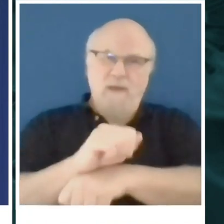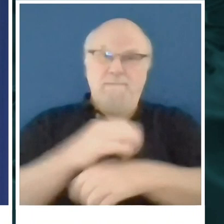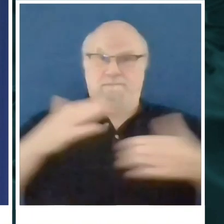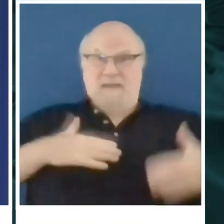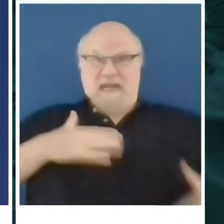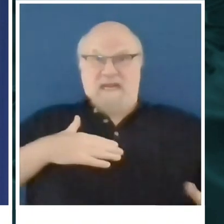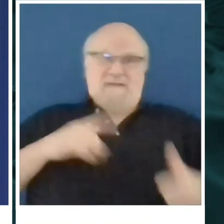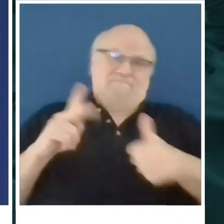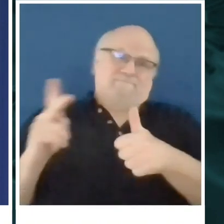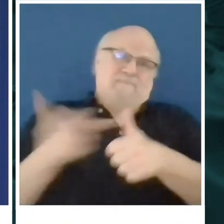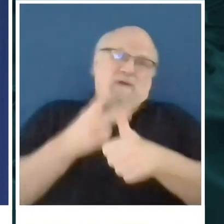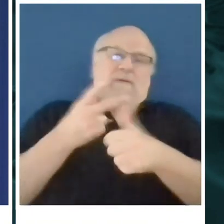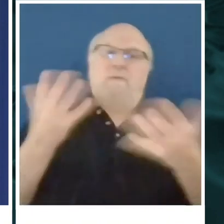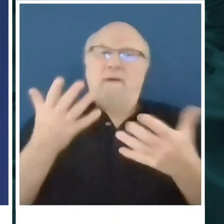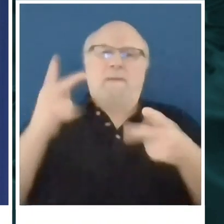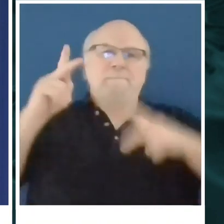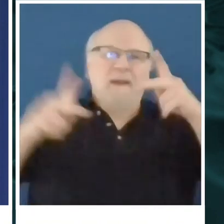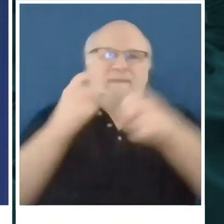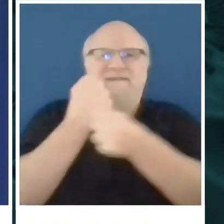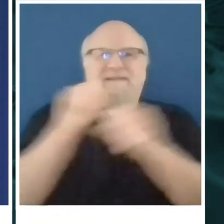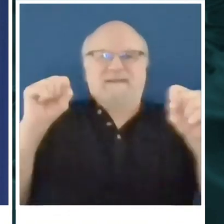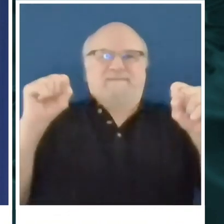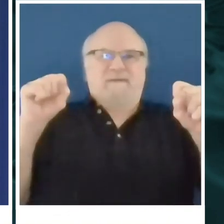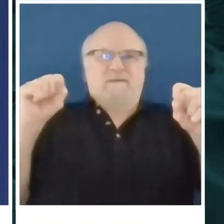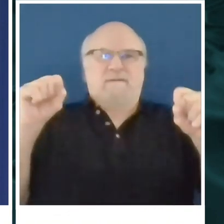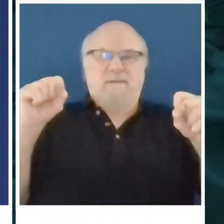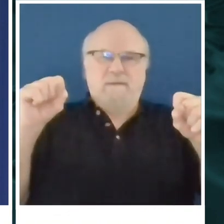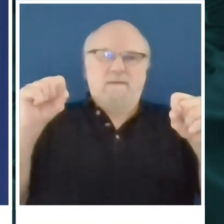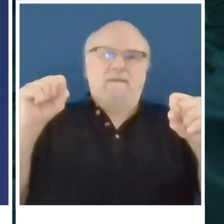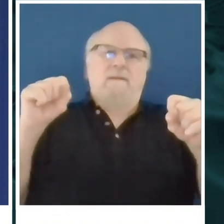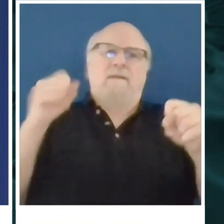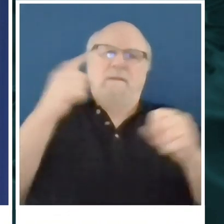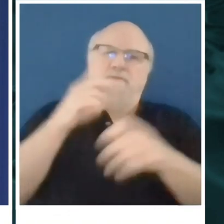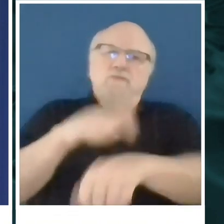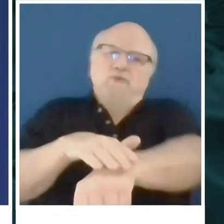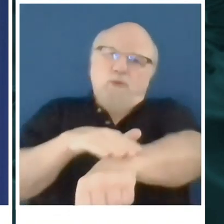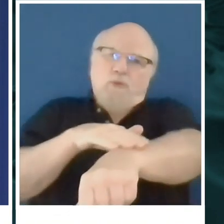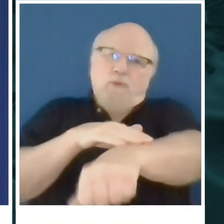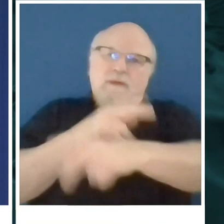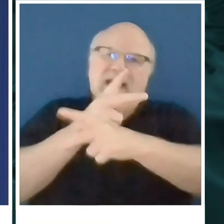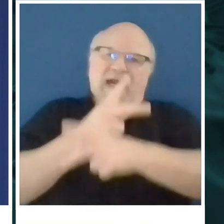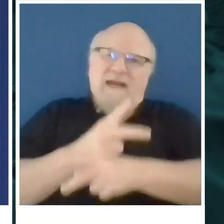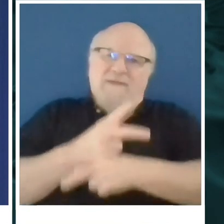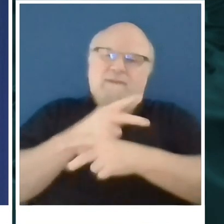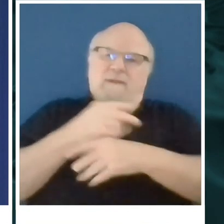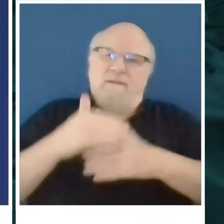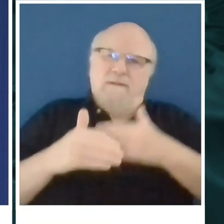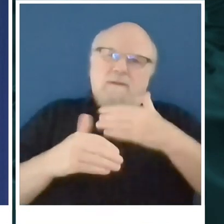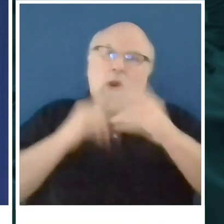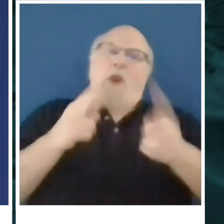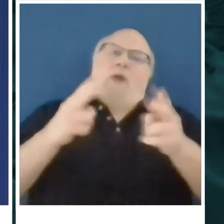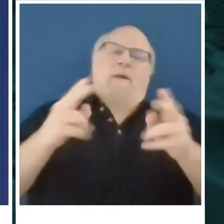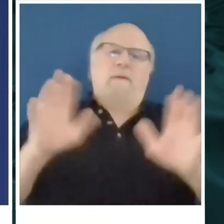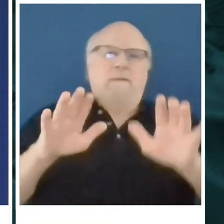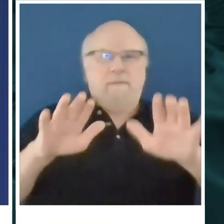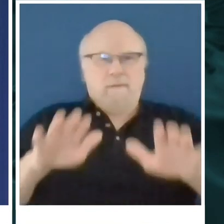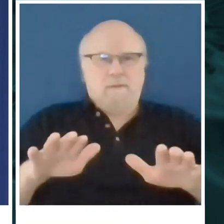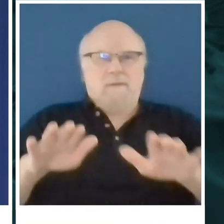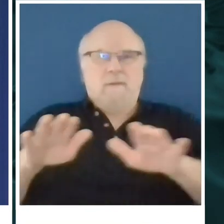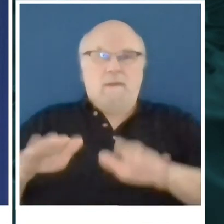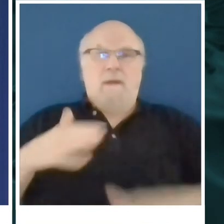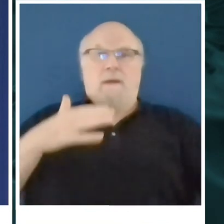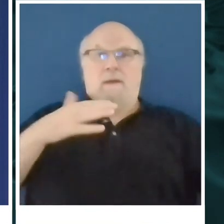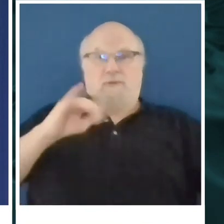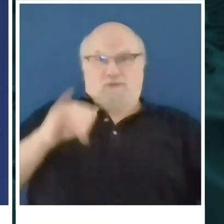Jacksonville. So we have to move forward in a cautious and incremental way. For now, I'm asking the people of Jacksonville to keep doing what you're